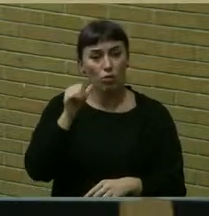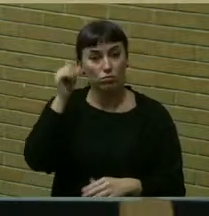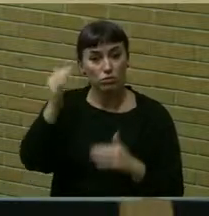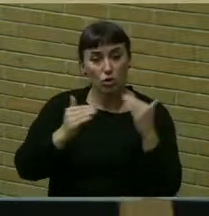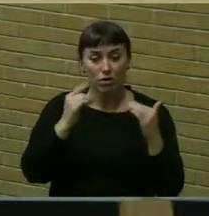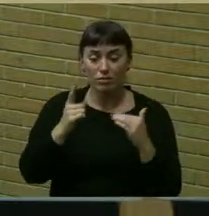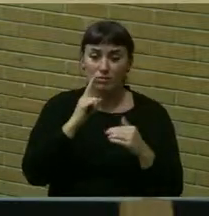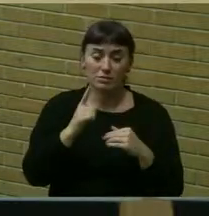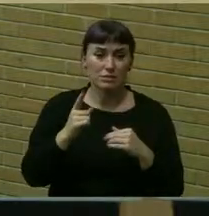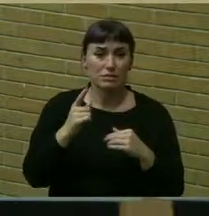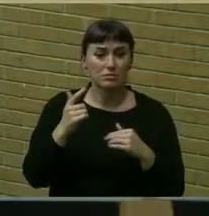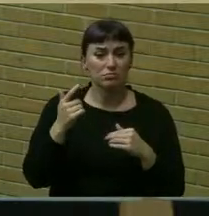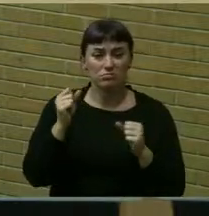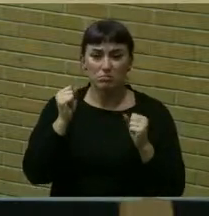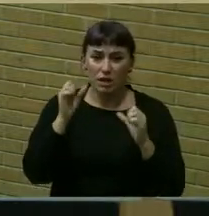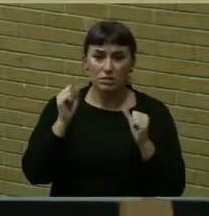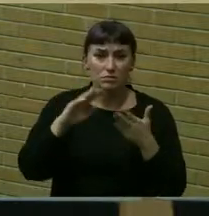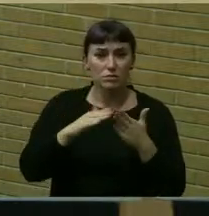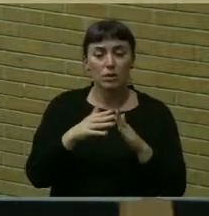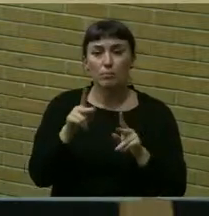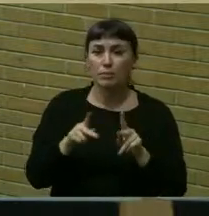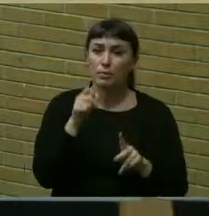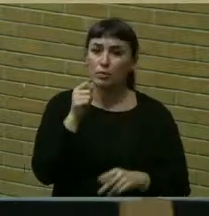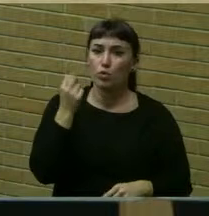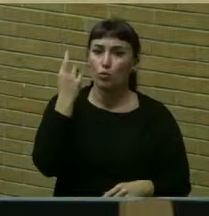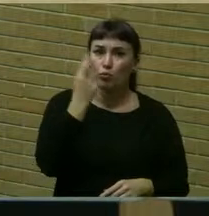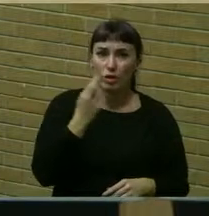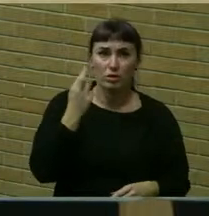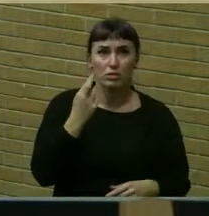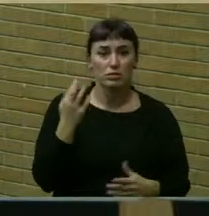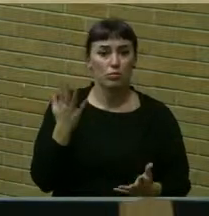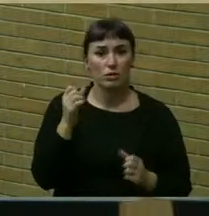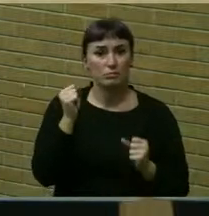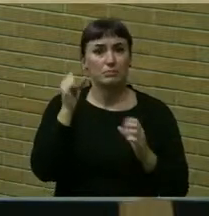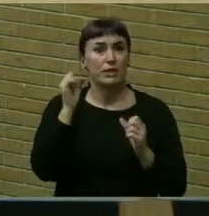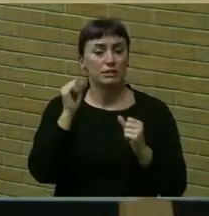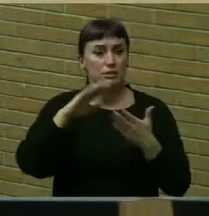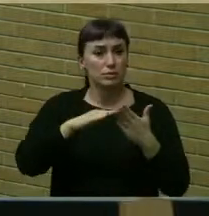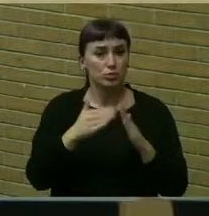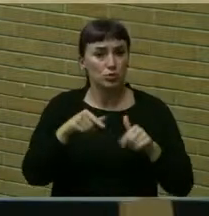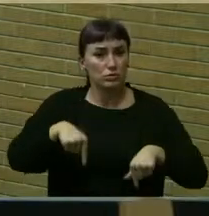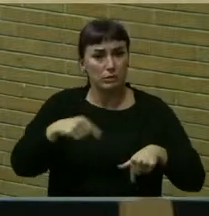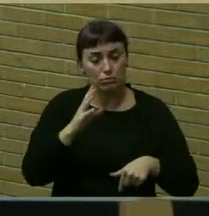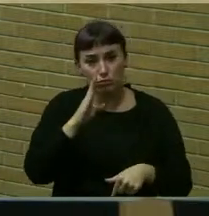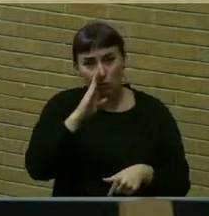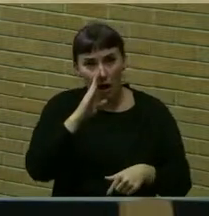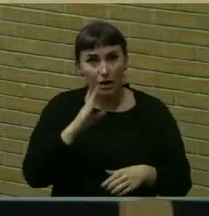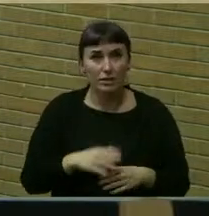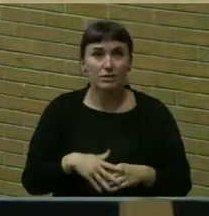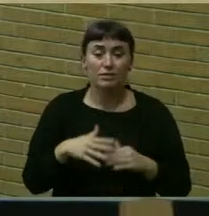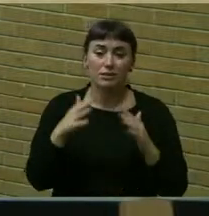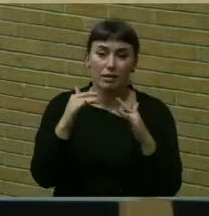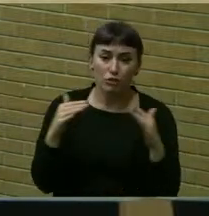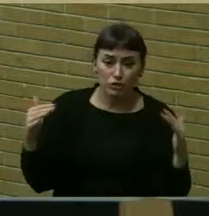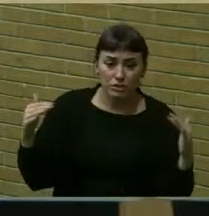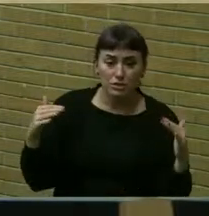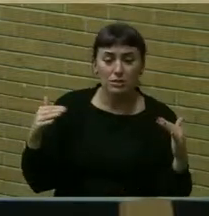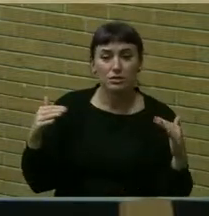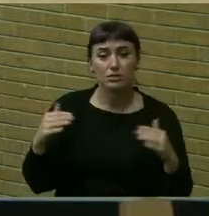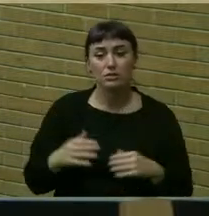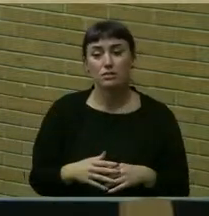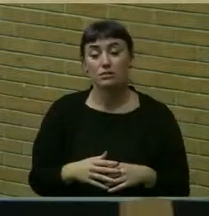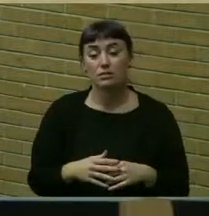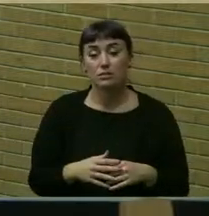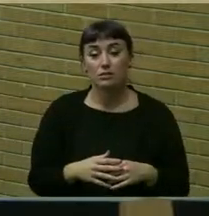extraordinary community. People don't realize necessarily what an amazing community Brighton is in its diversity, in